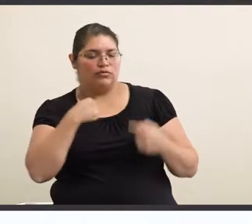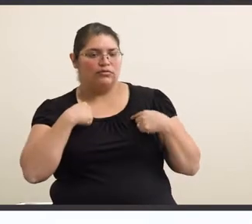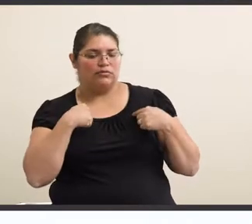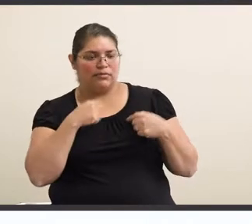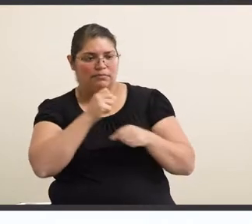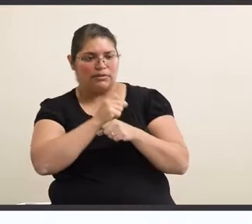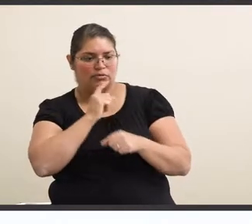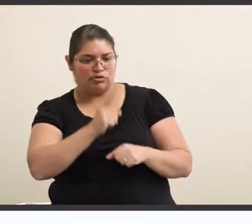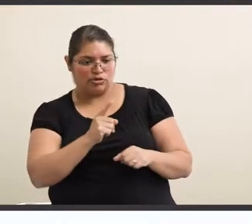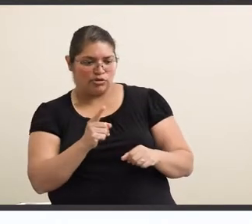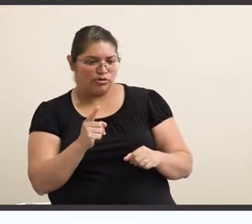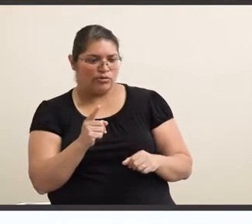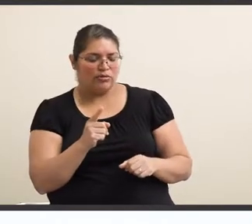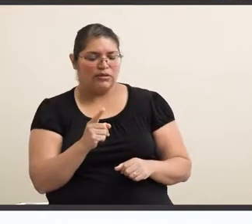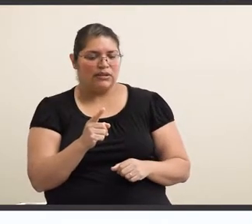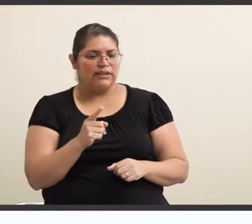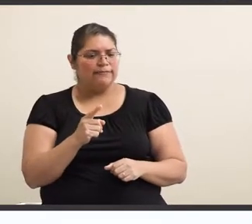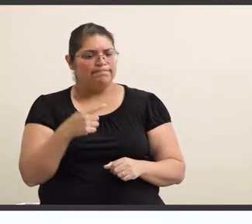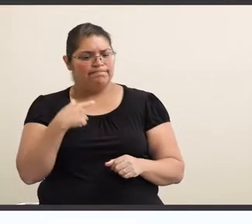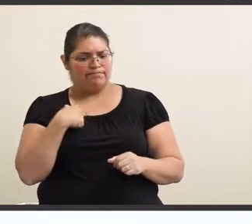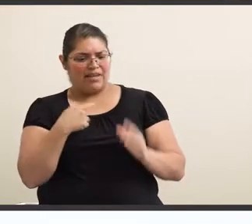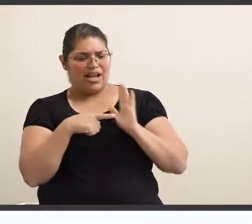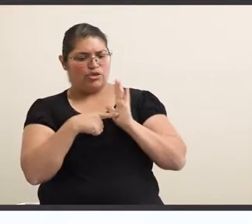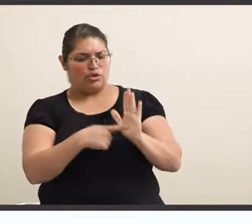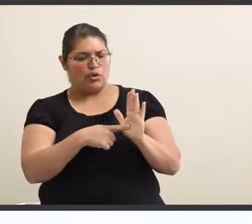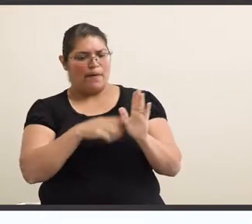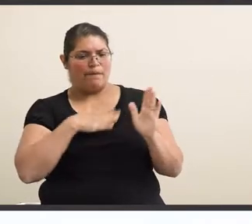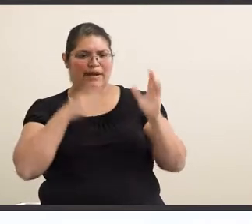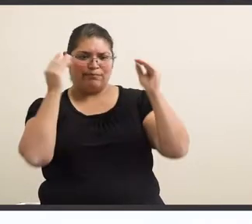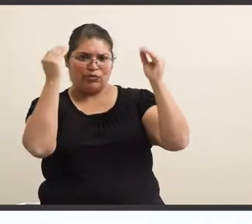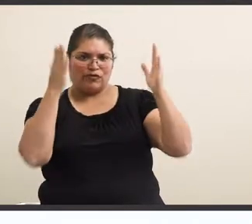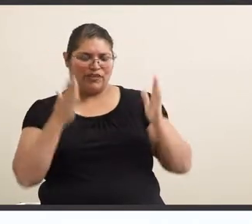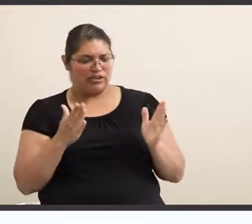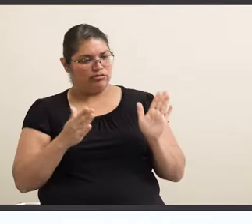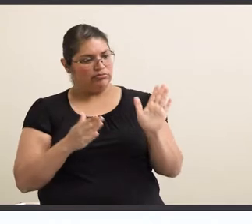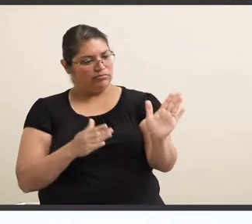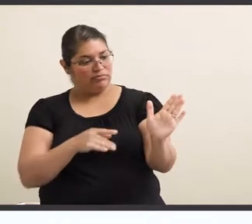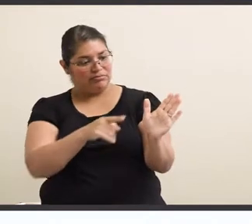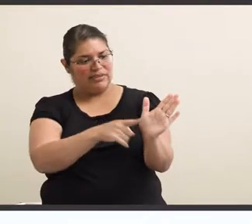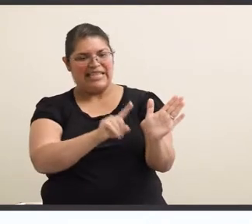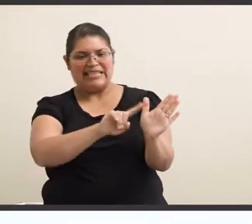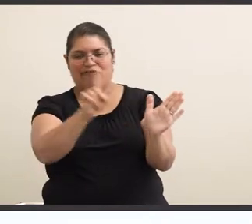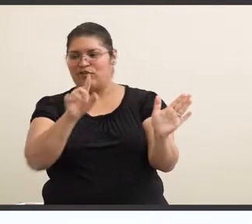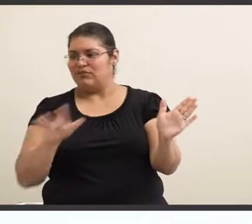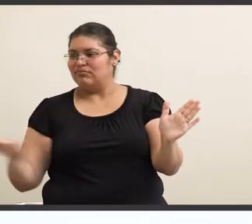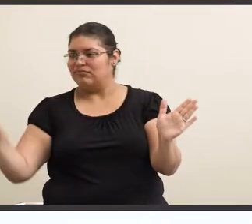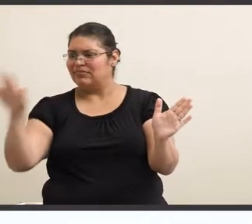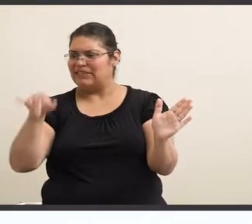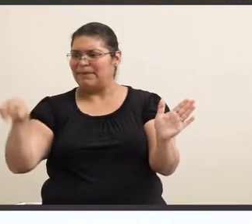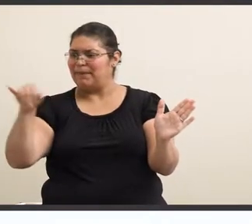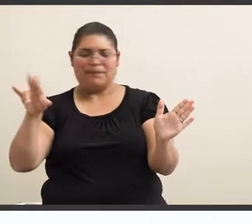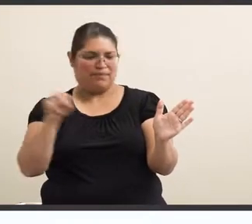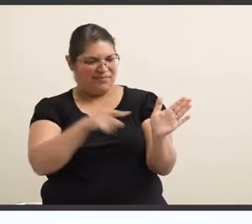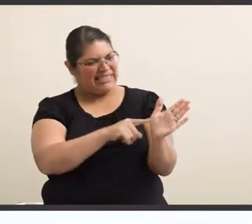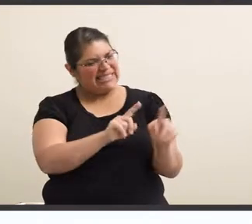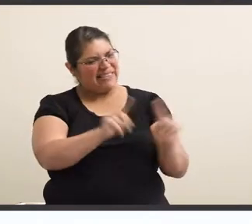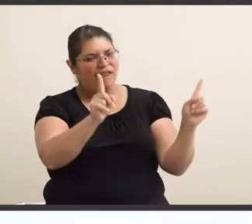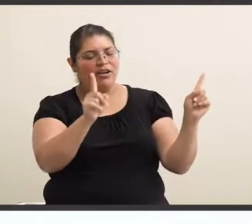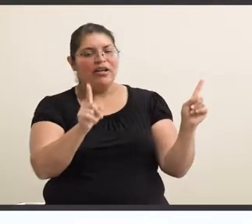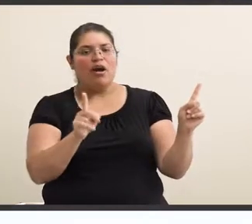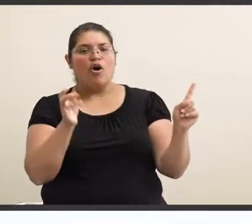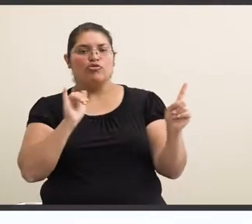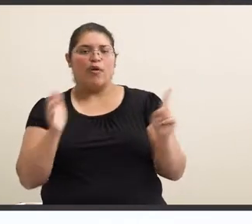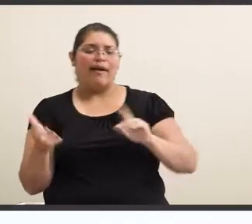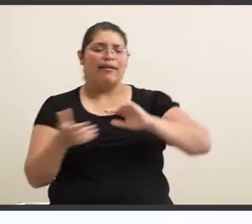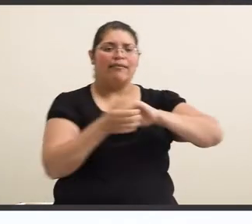I make sure that I show my professor something different. Like I even make sure that I collaborate